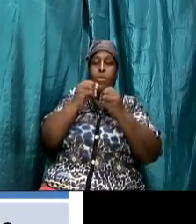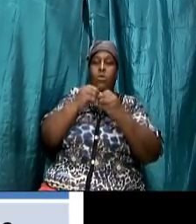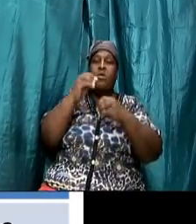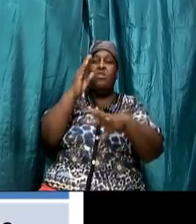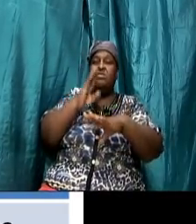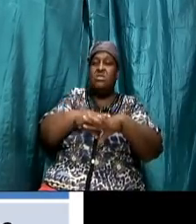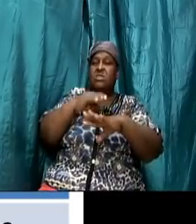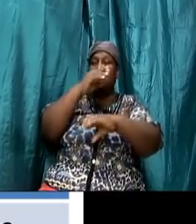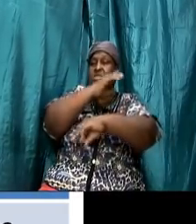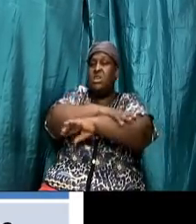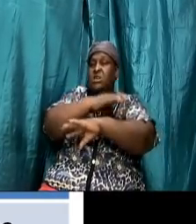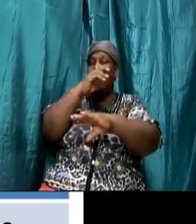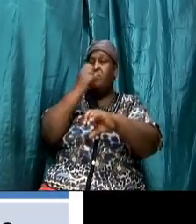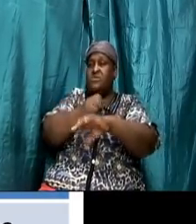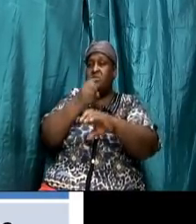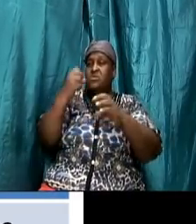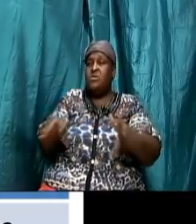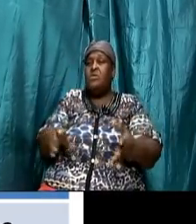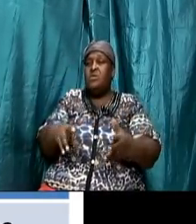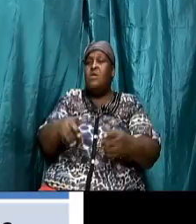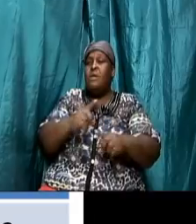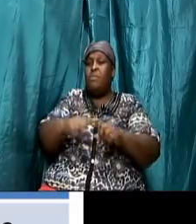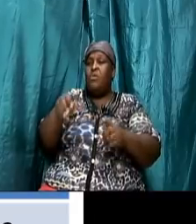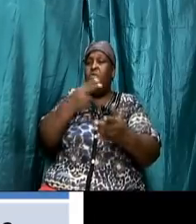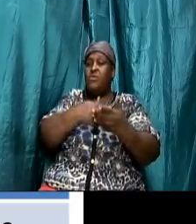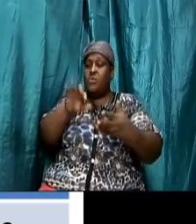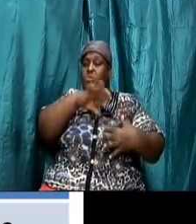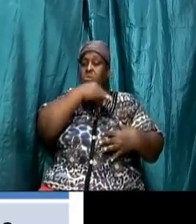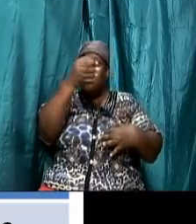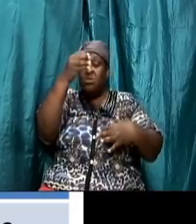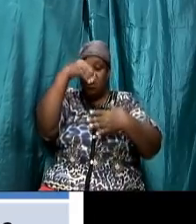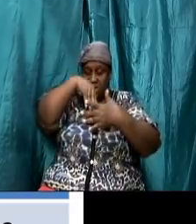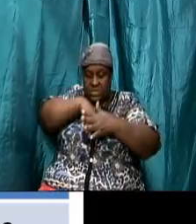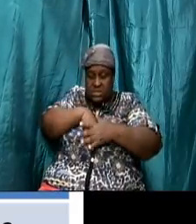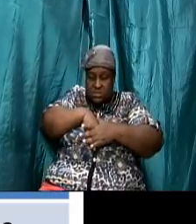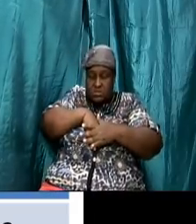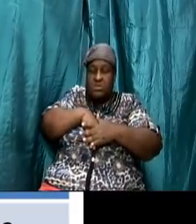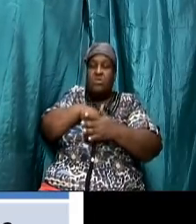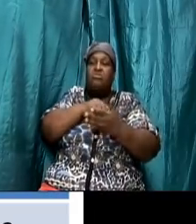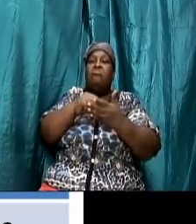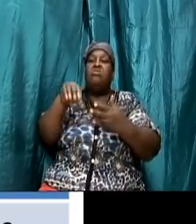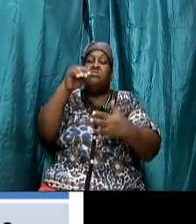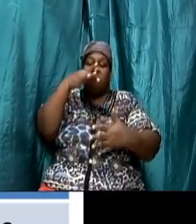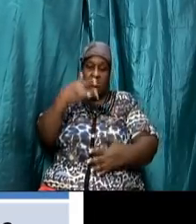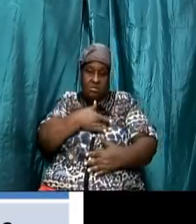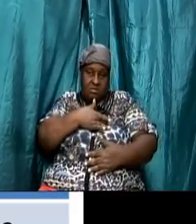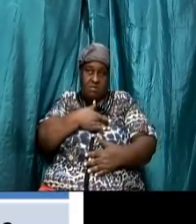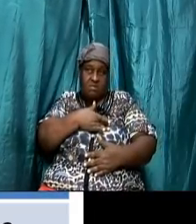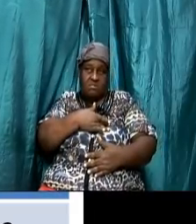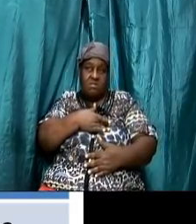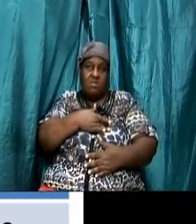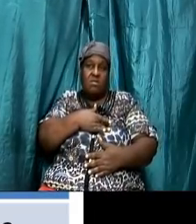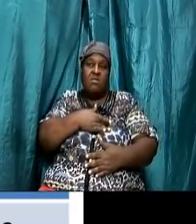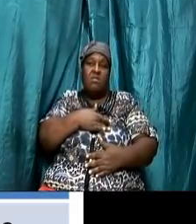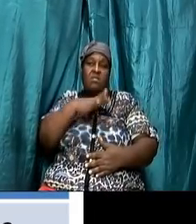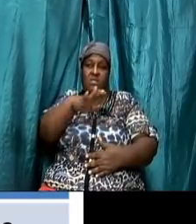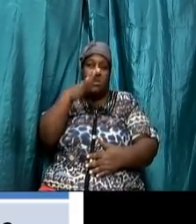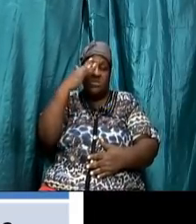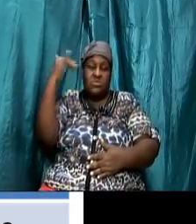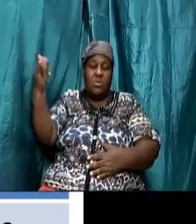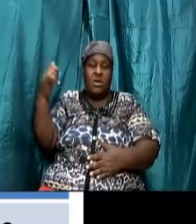tables of stone as before but the holy ghost is now inside written on our hearts that is why we have better things